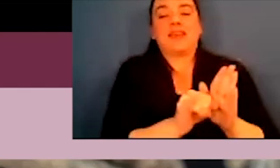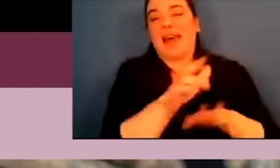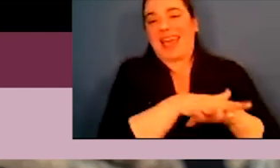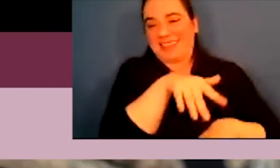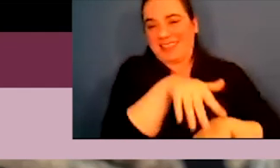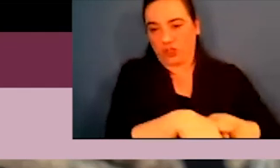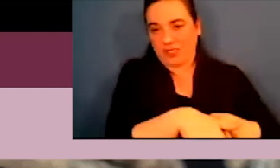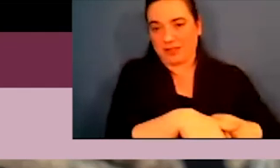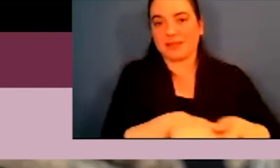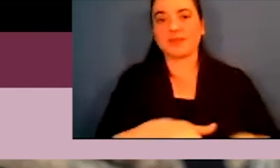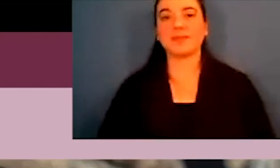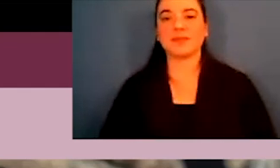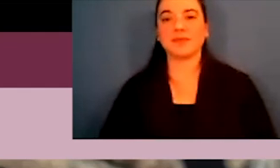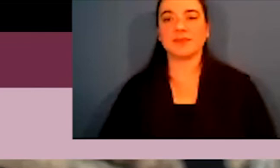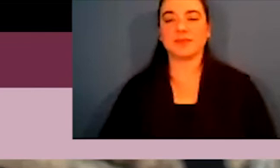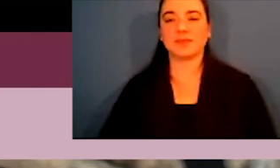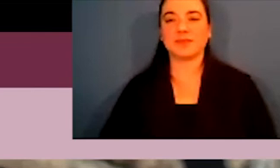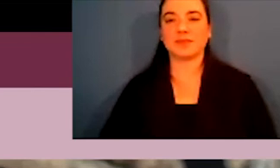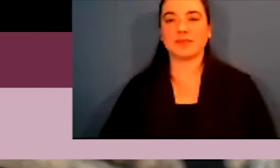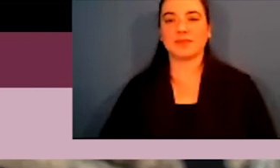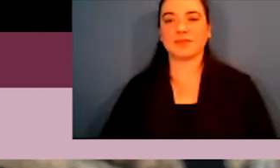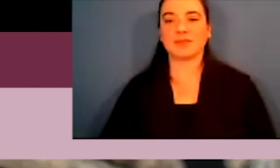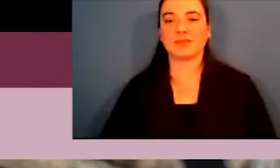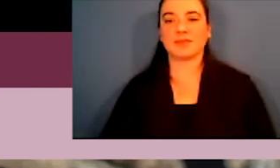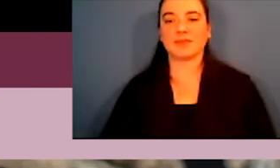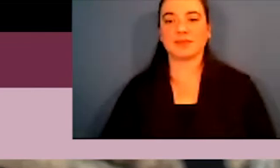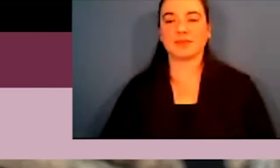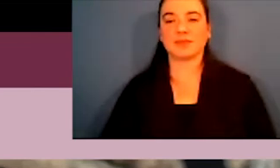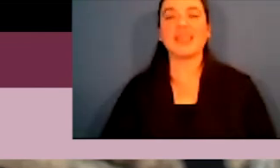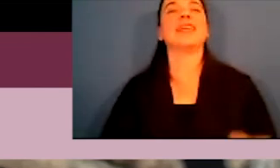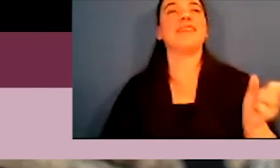won't necessarily identify as indigenous.